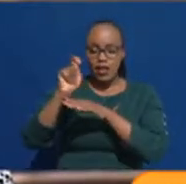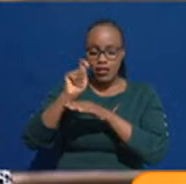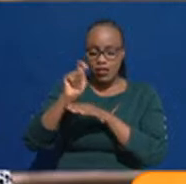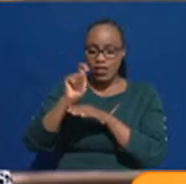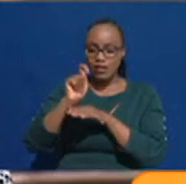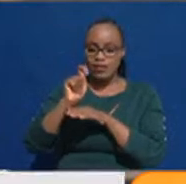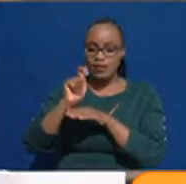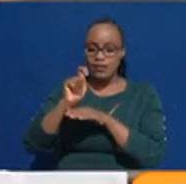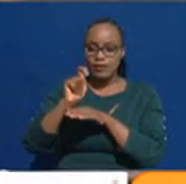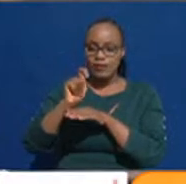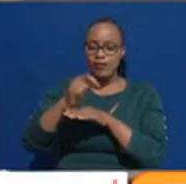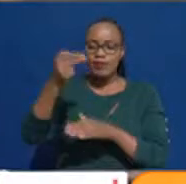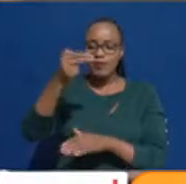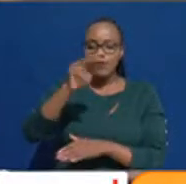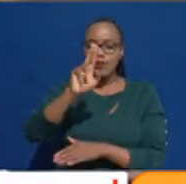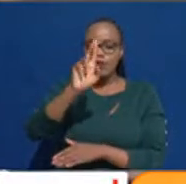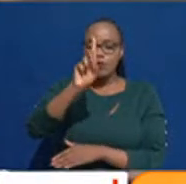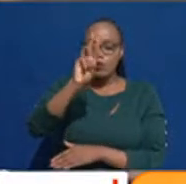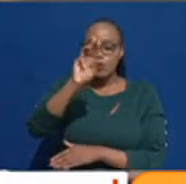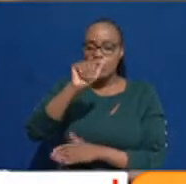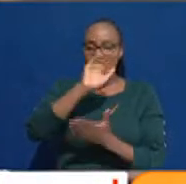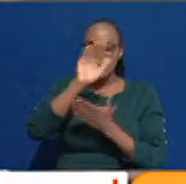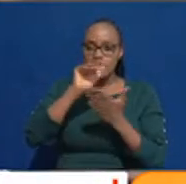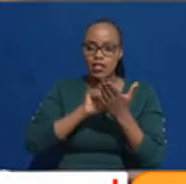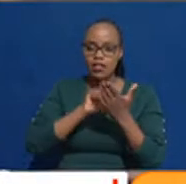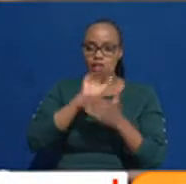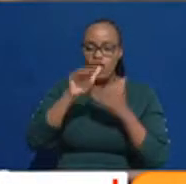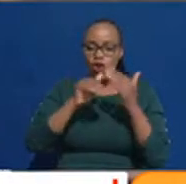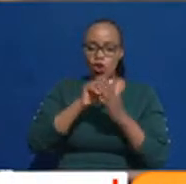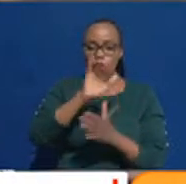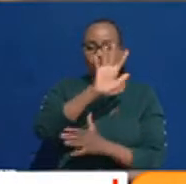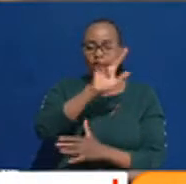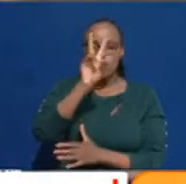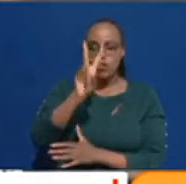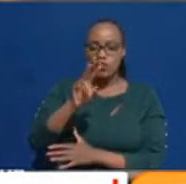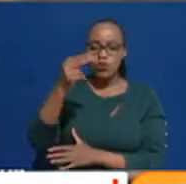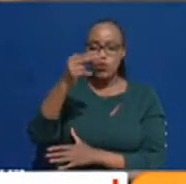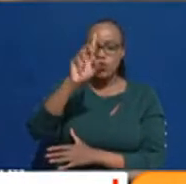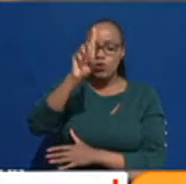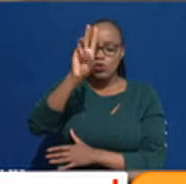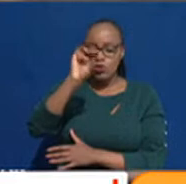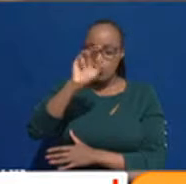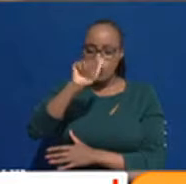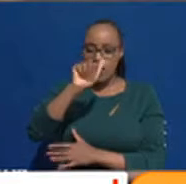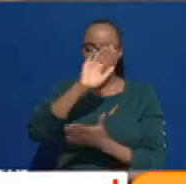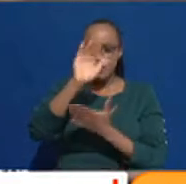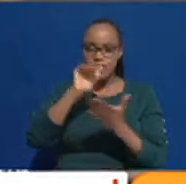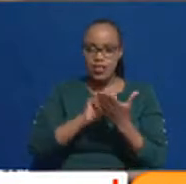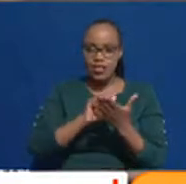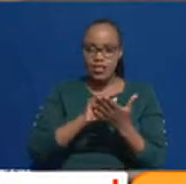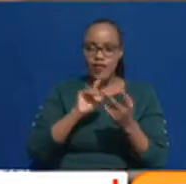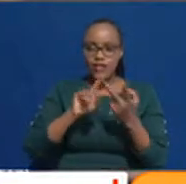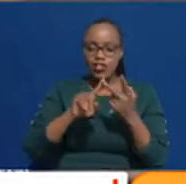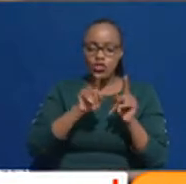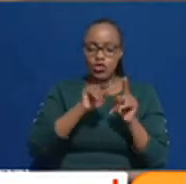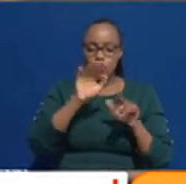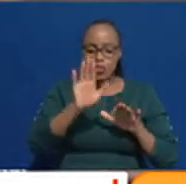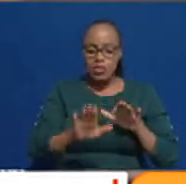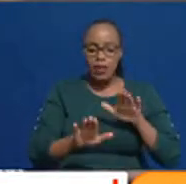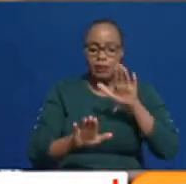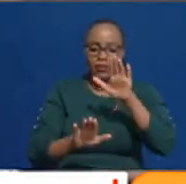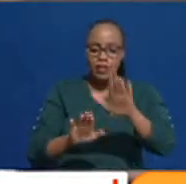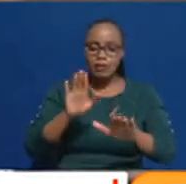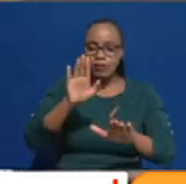Huduma centers, all the 52 Huduma centers countrywide. And then there's a step-by-step,